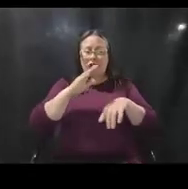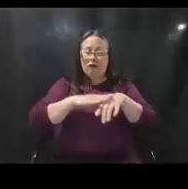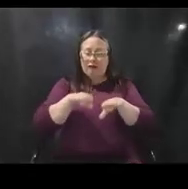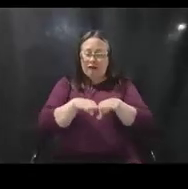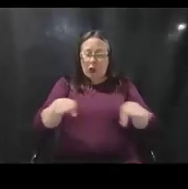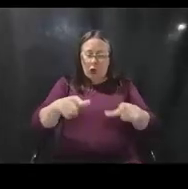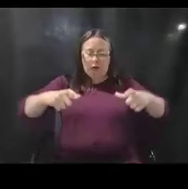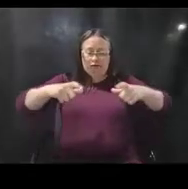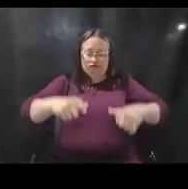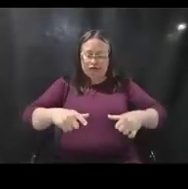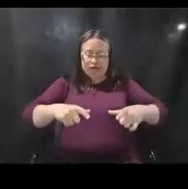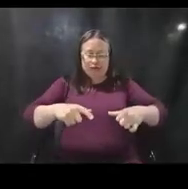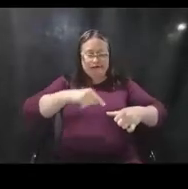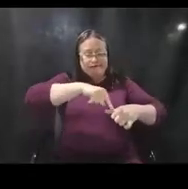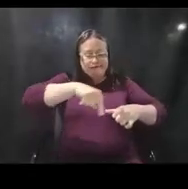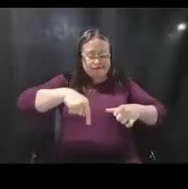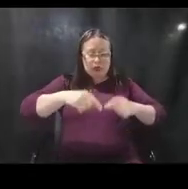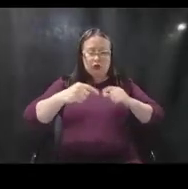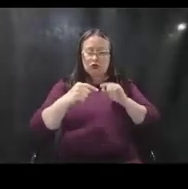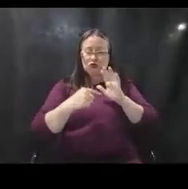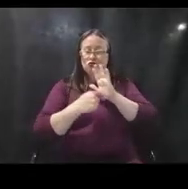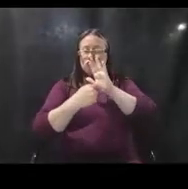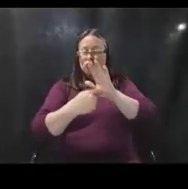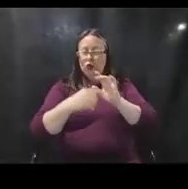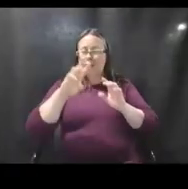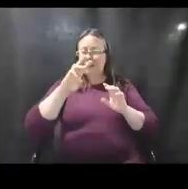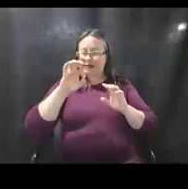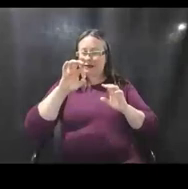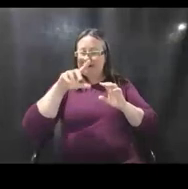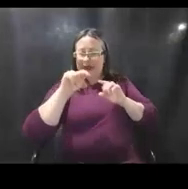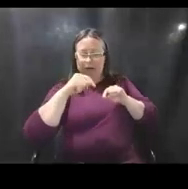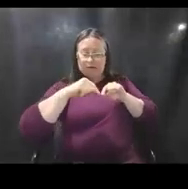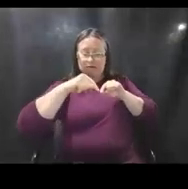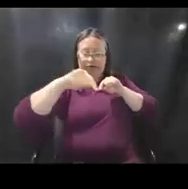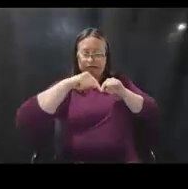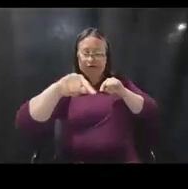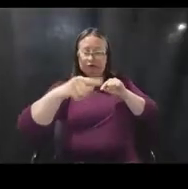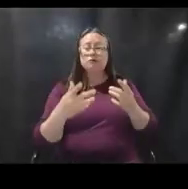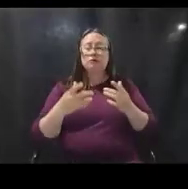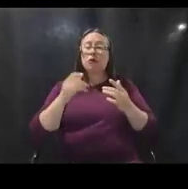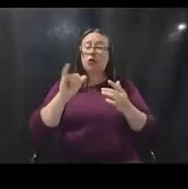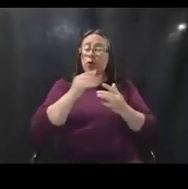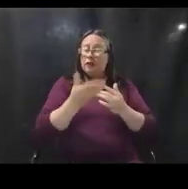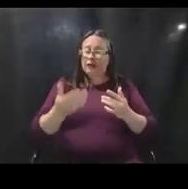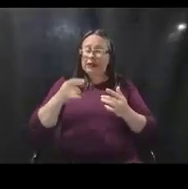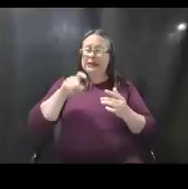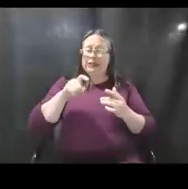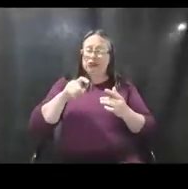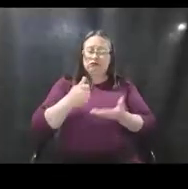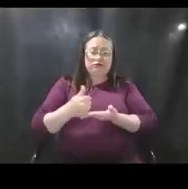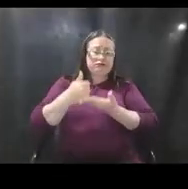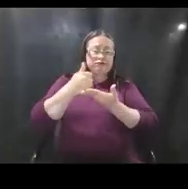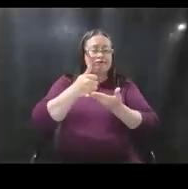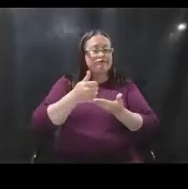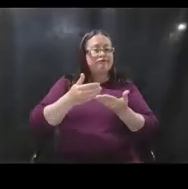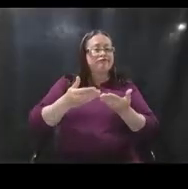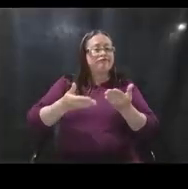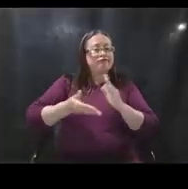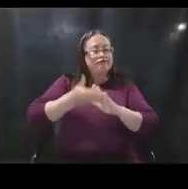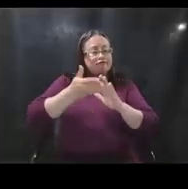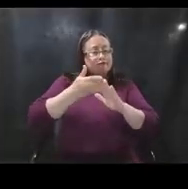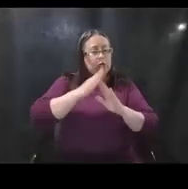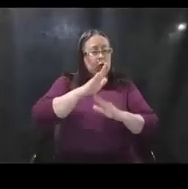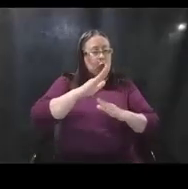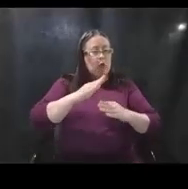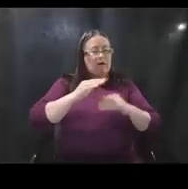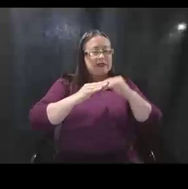in stores kind of showing what six feet is. So all those types of things that would need, you know, you in order to facilitate the operation of your facility, you know,